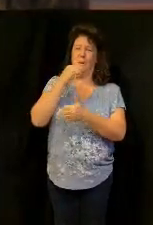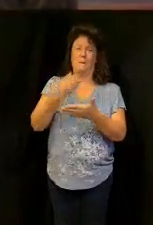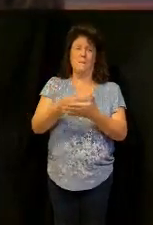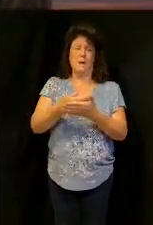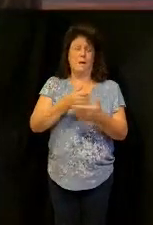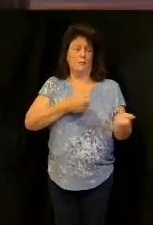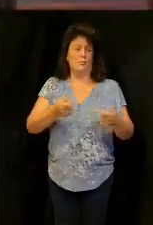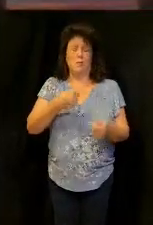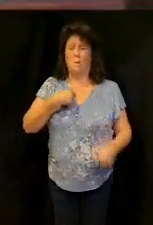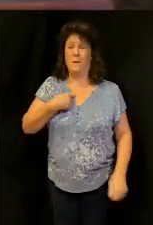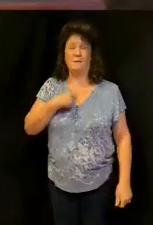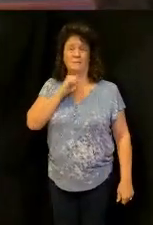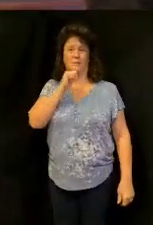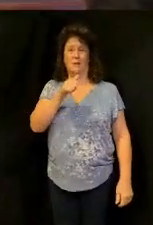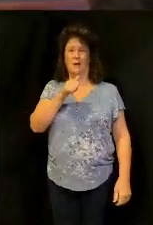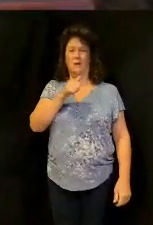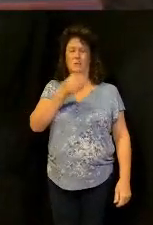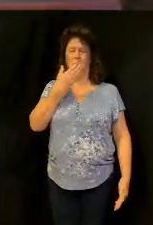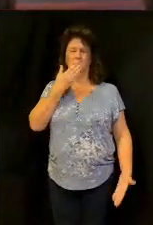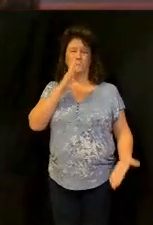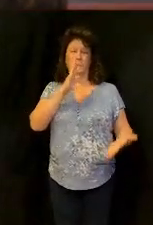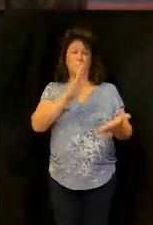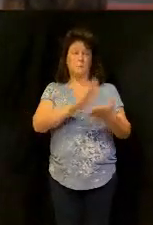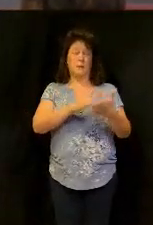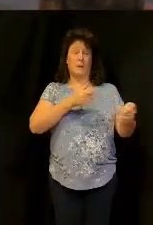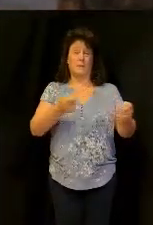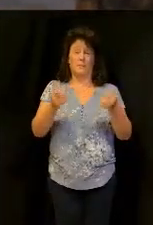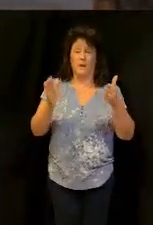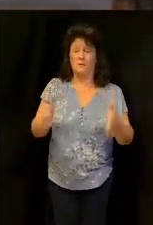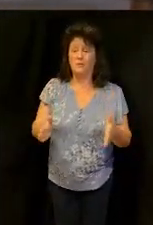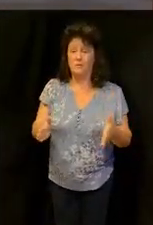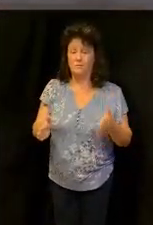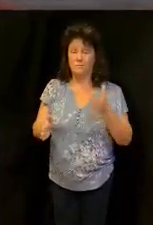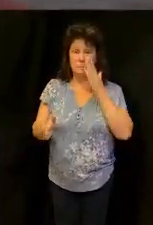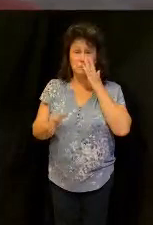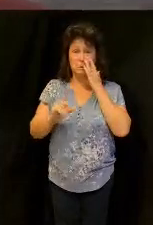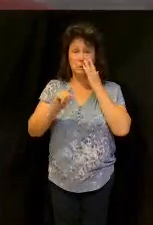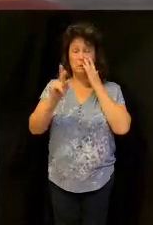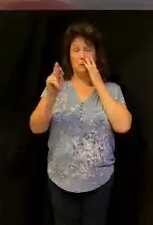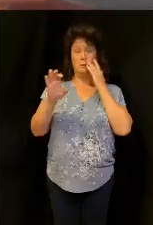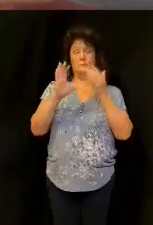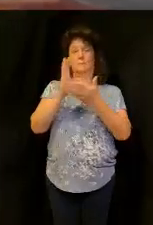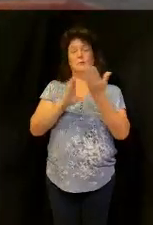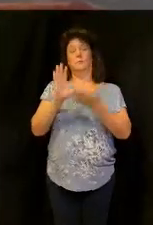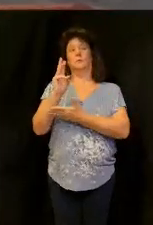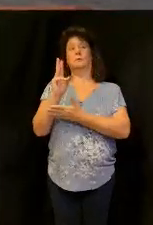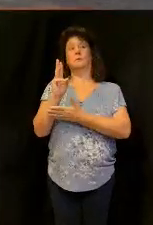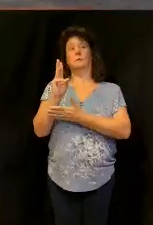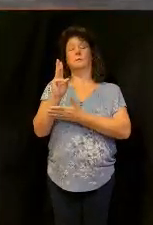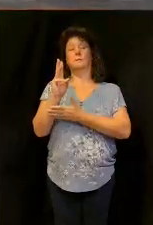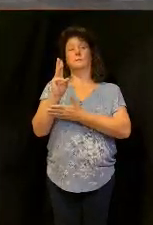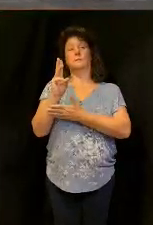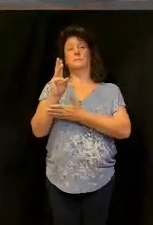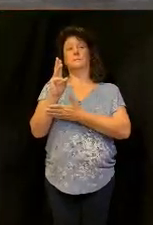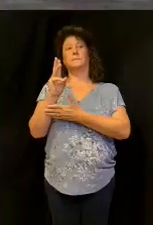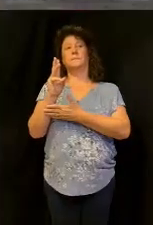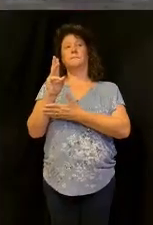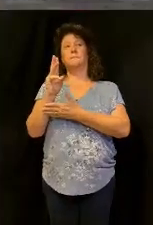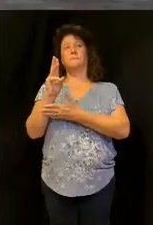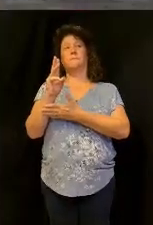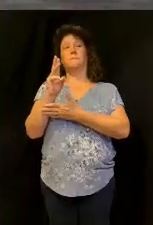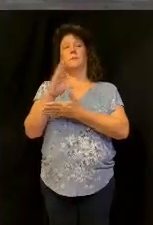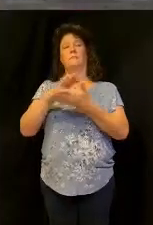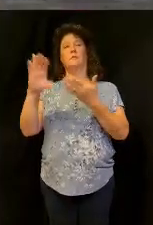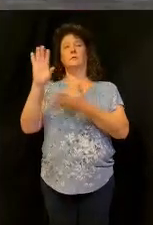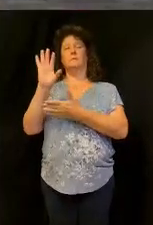because it's a terrible master it's a terrible master Luke chapter 16 go there with me real quick here can I get a good amen